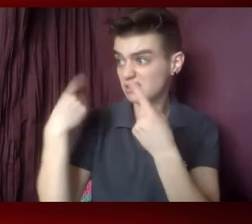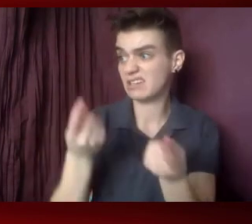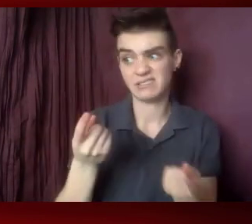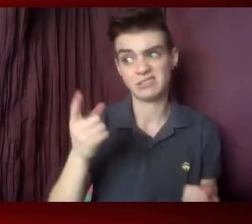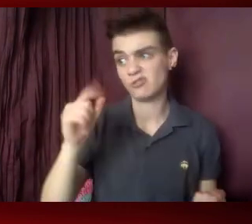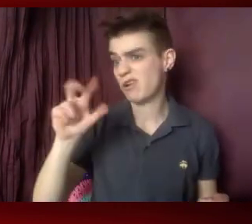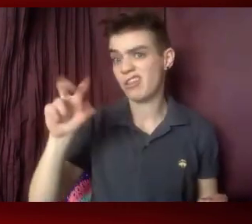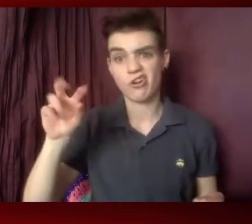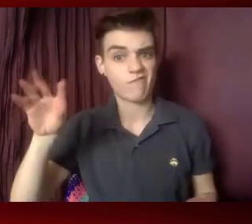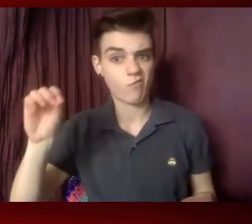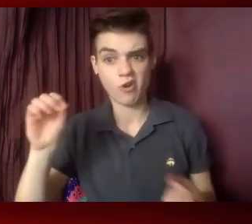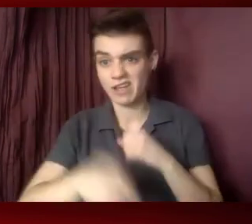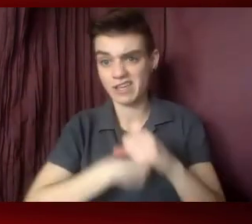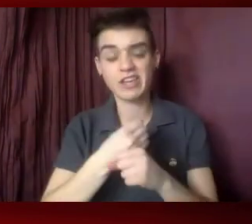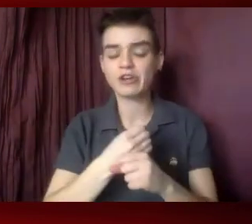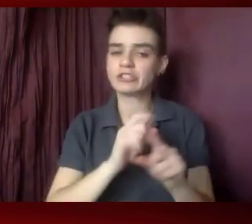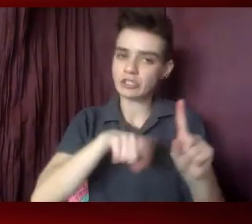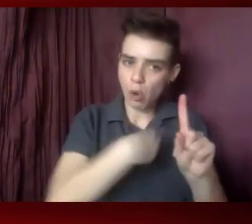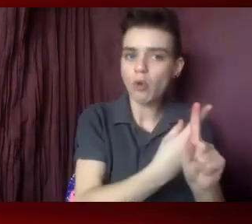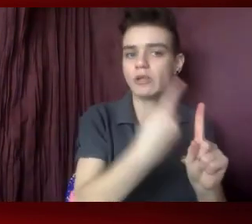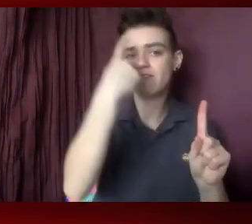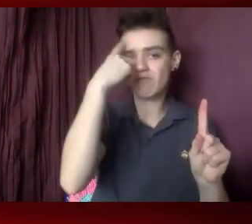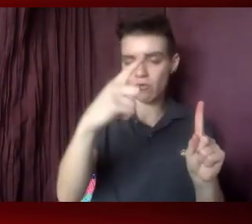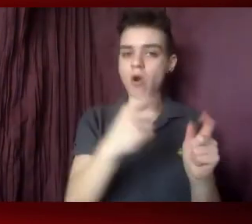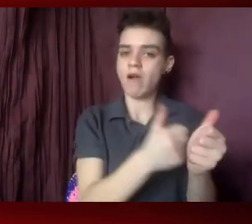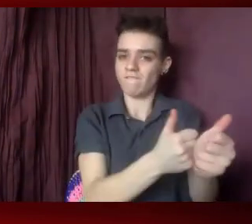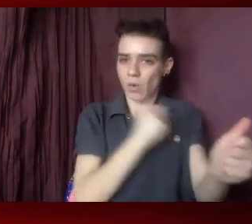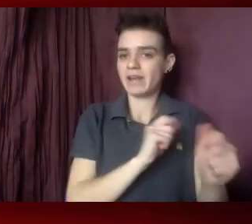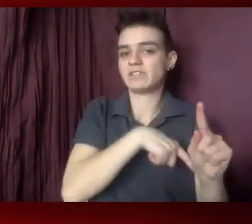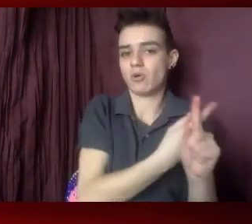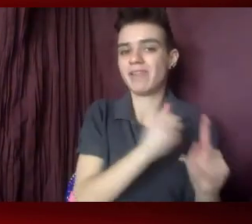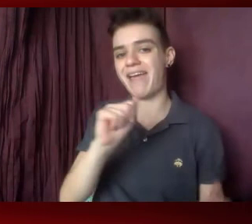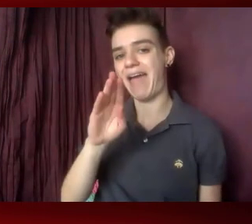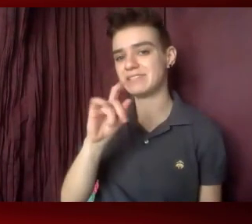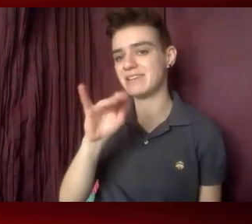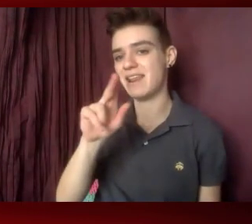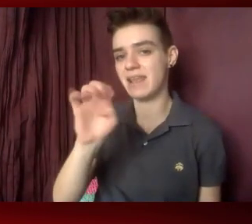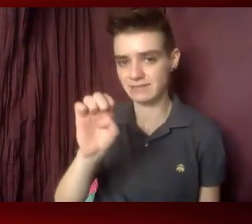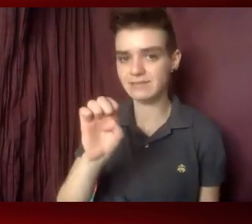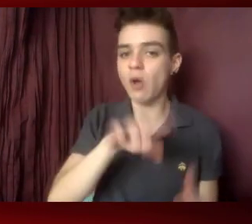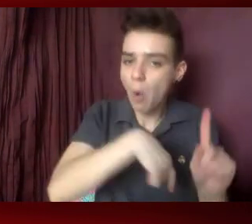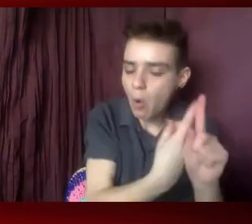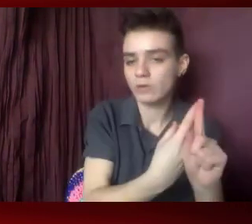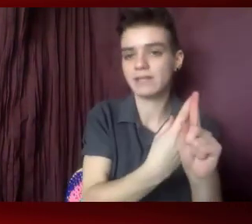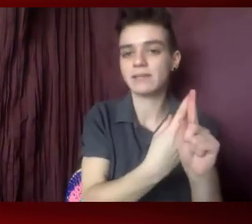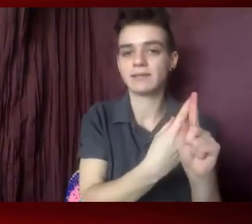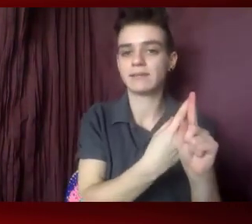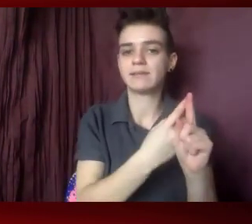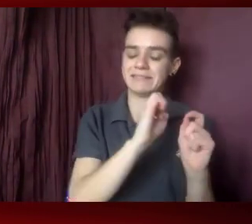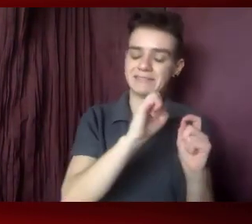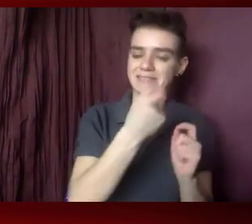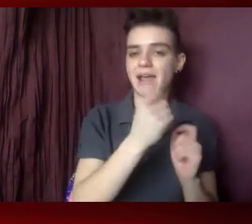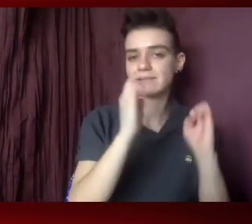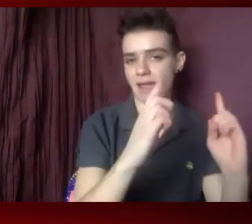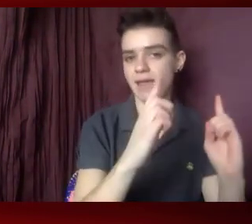solely into abstinence-based sex education. We need to end that to ensure that abstinence